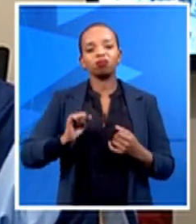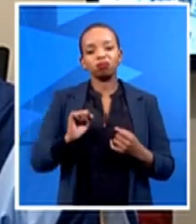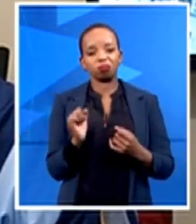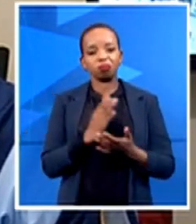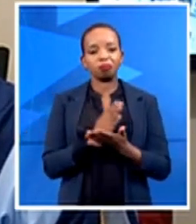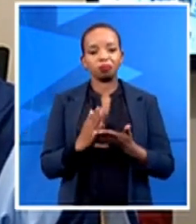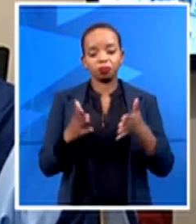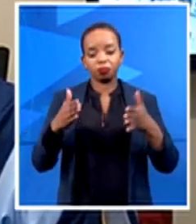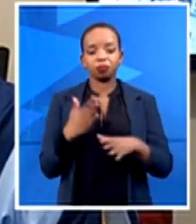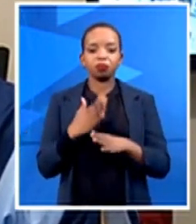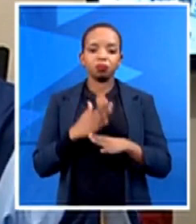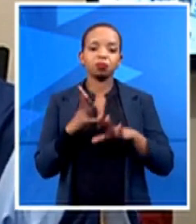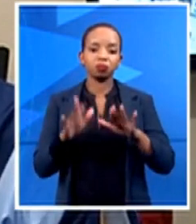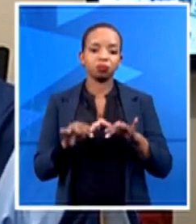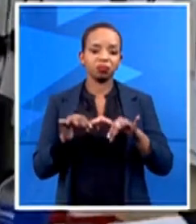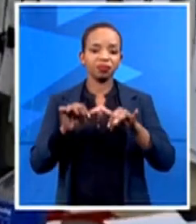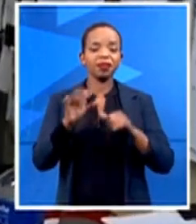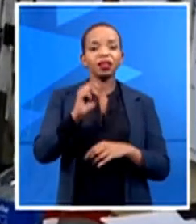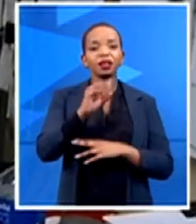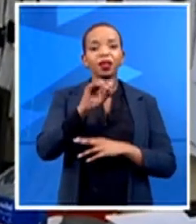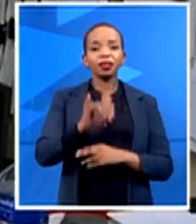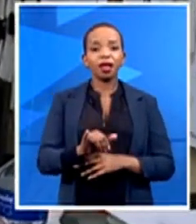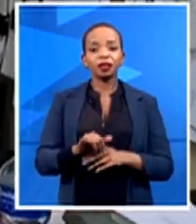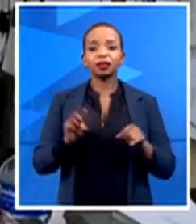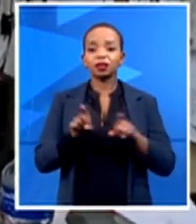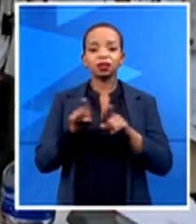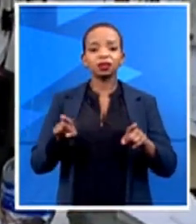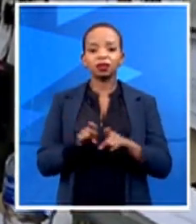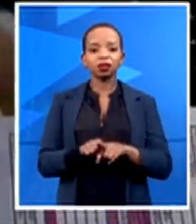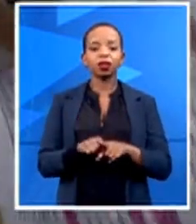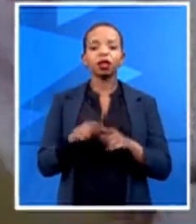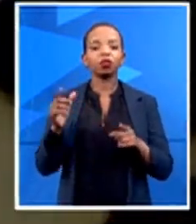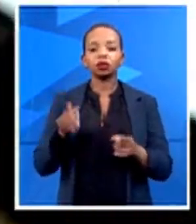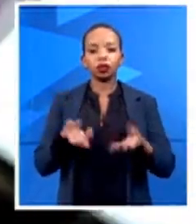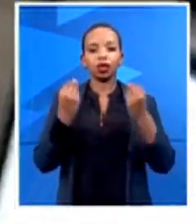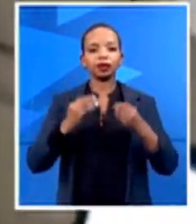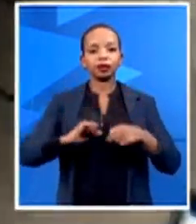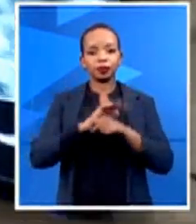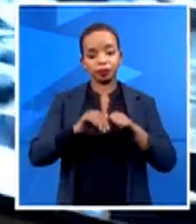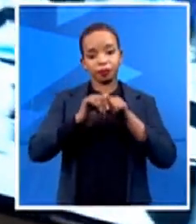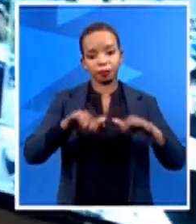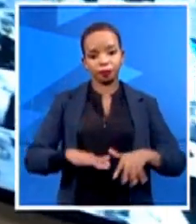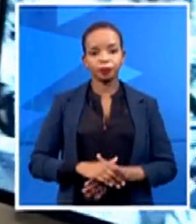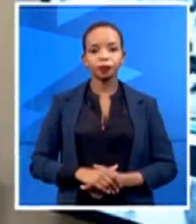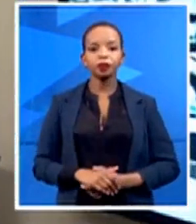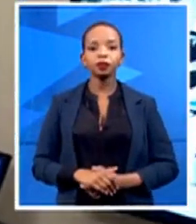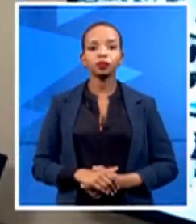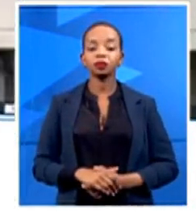reach of the virus. And there will always be fears that they can get sick.